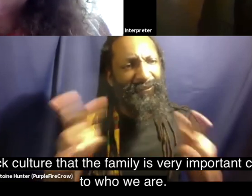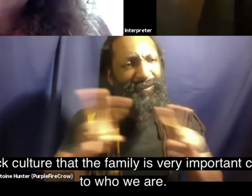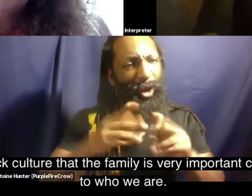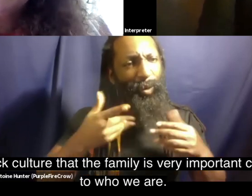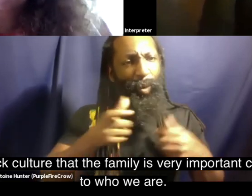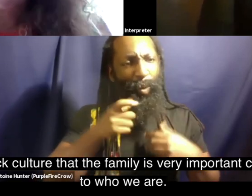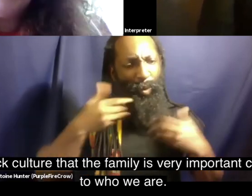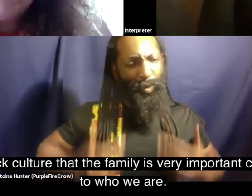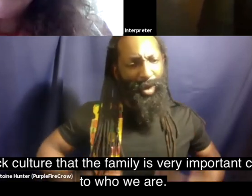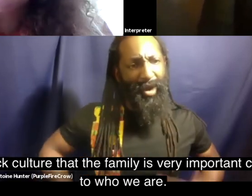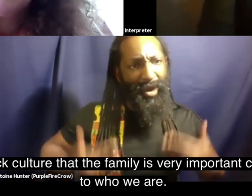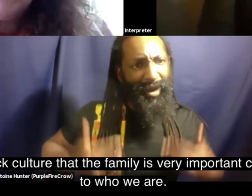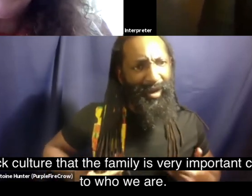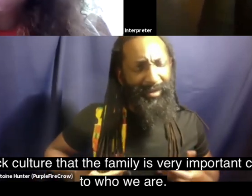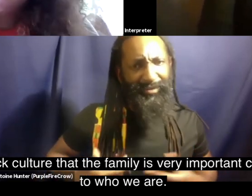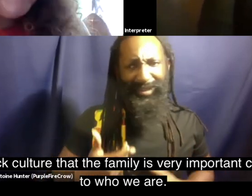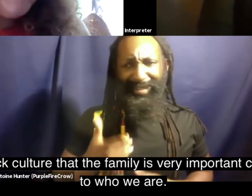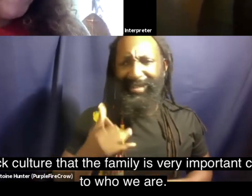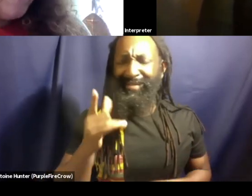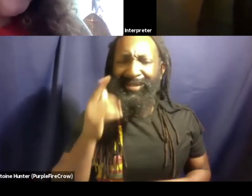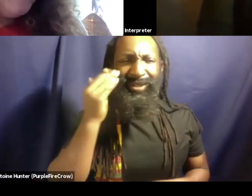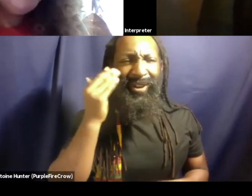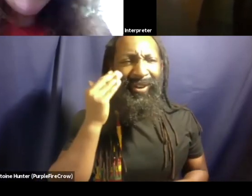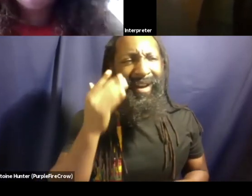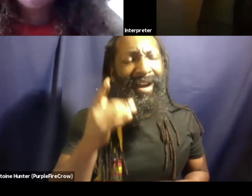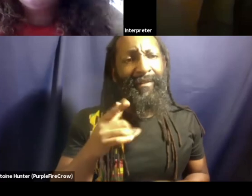important community is very important to who we are